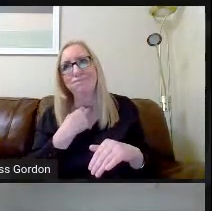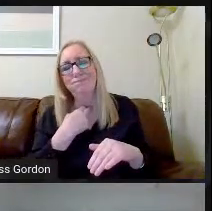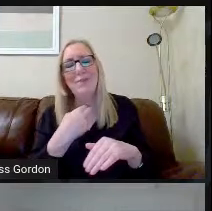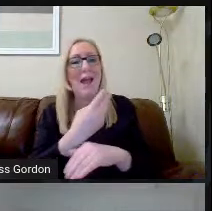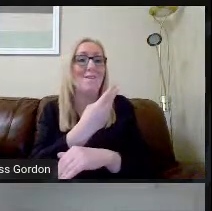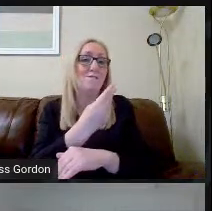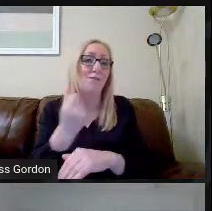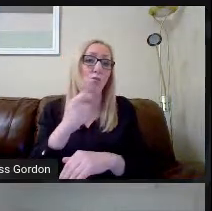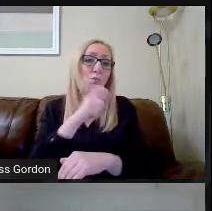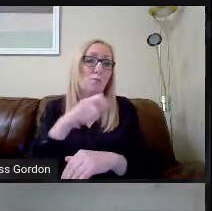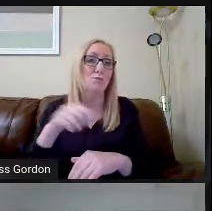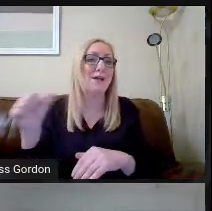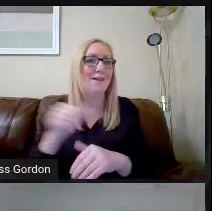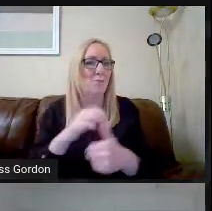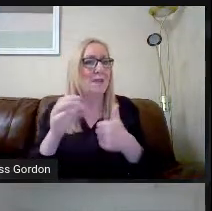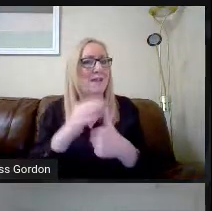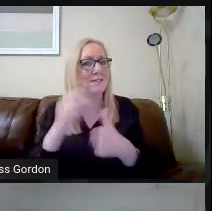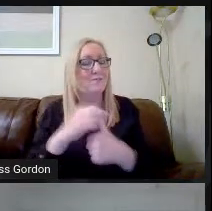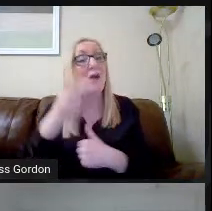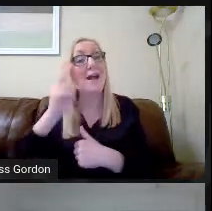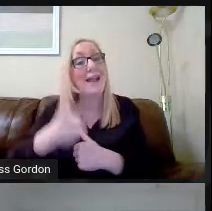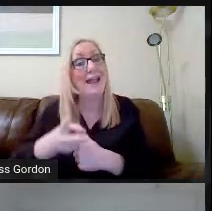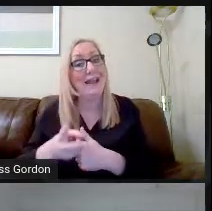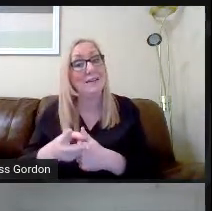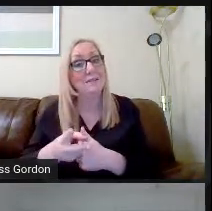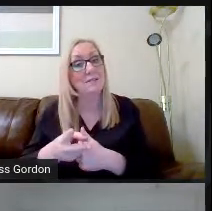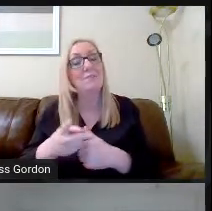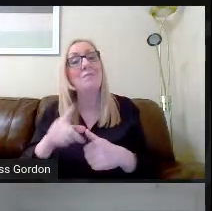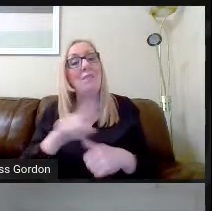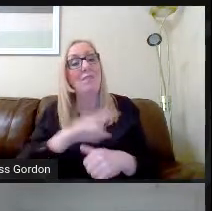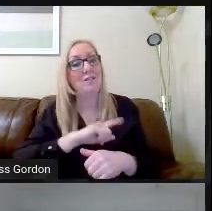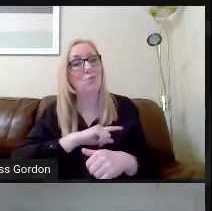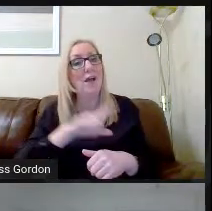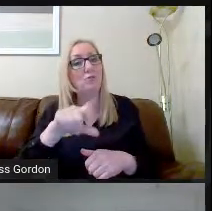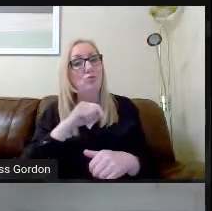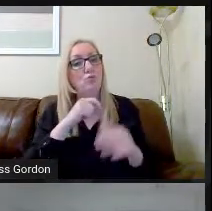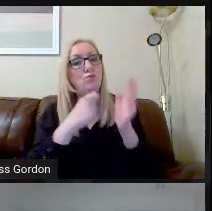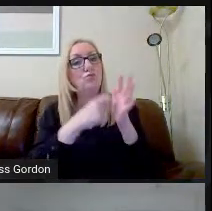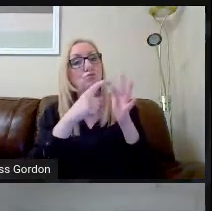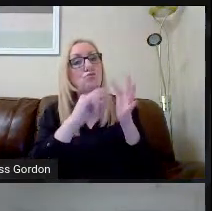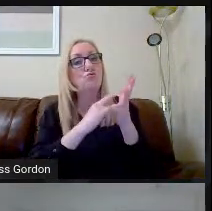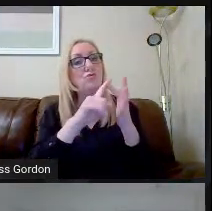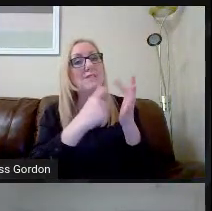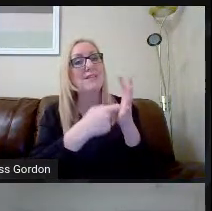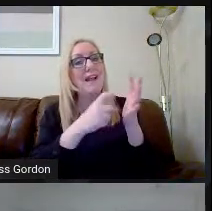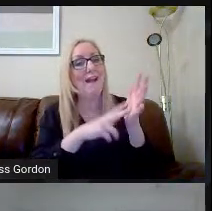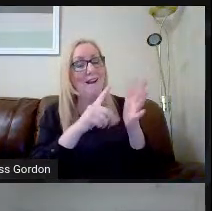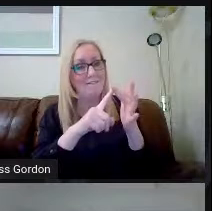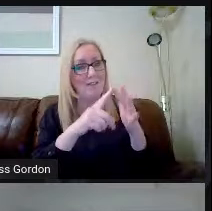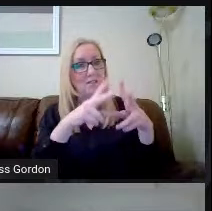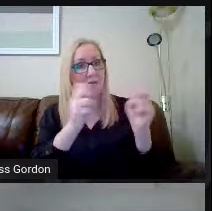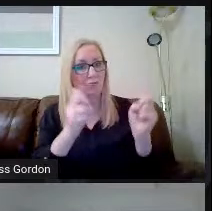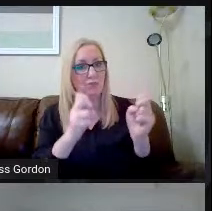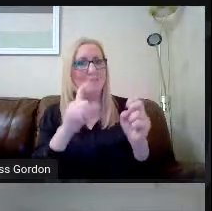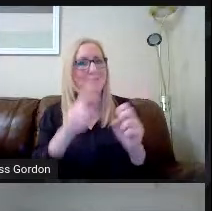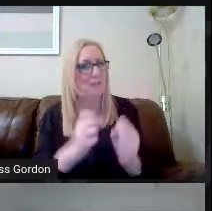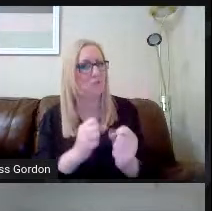pupils will have to be re-interviewed. And therefore, that reserve subject for that purpose is very important.